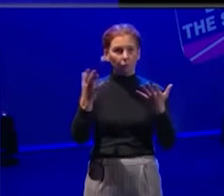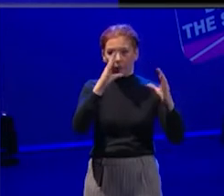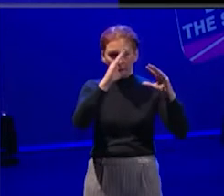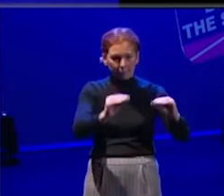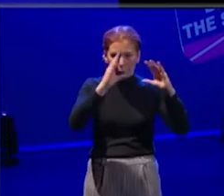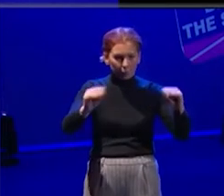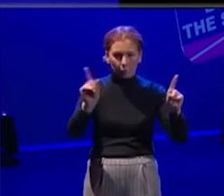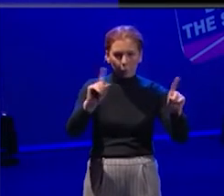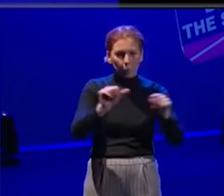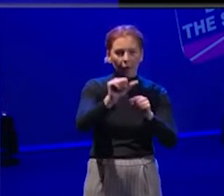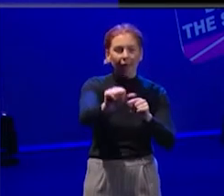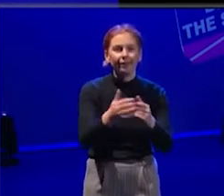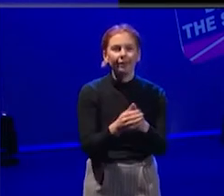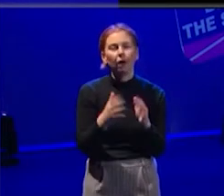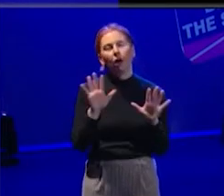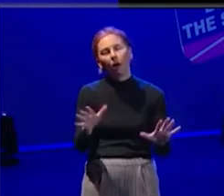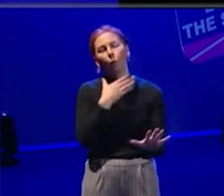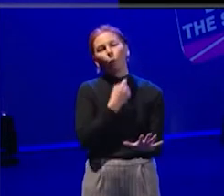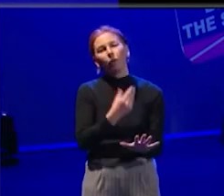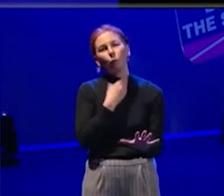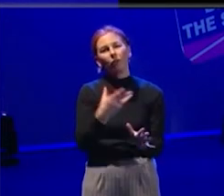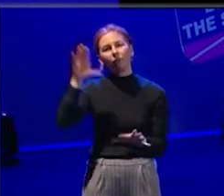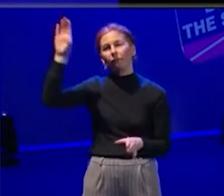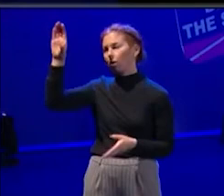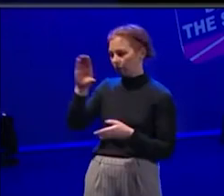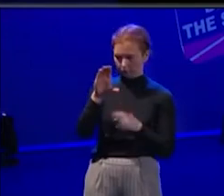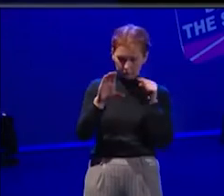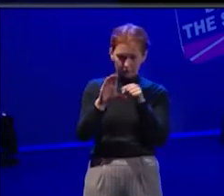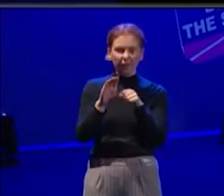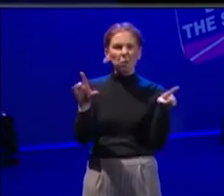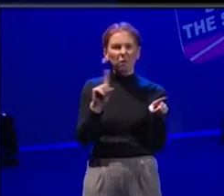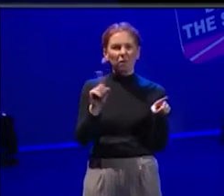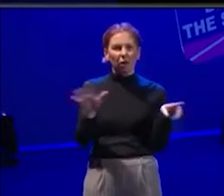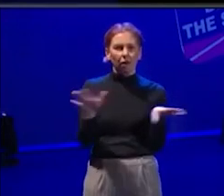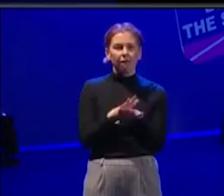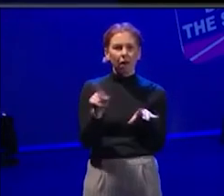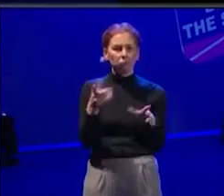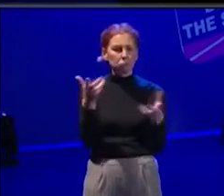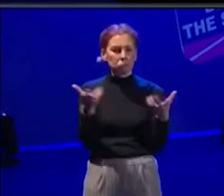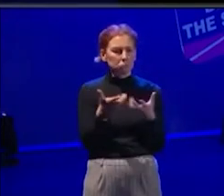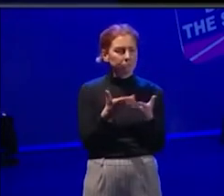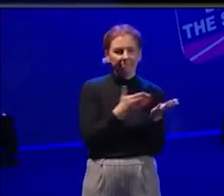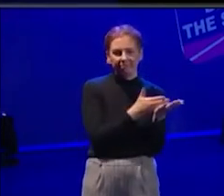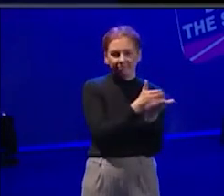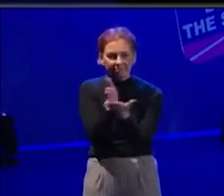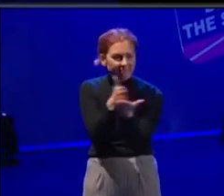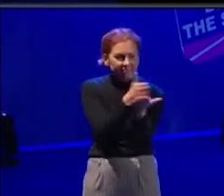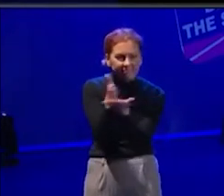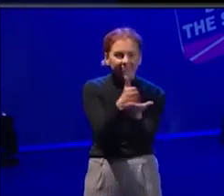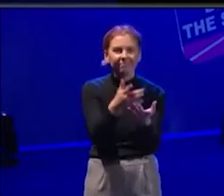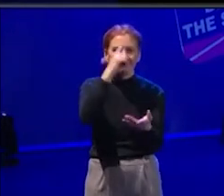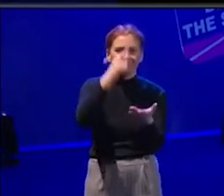world right now that was funding specifically for that, like just, um, you know, that navigating and, and